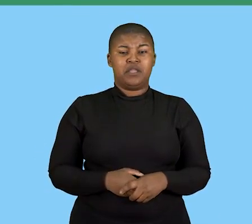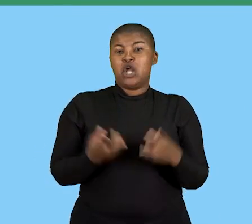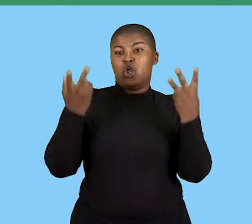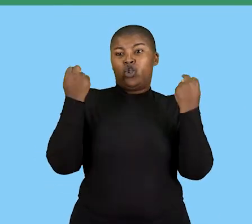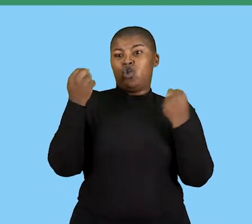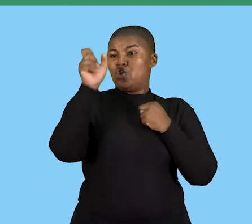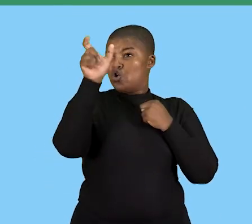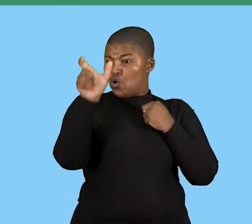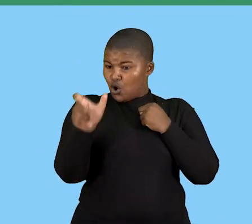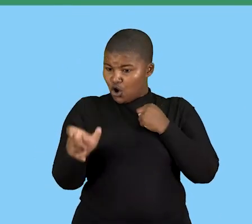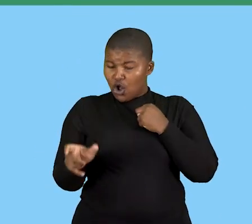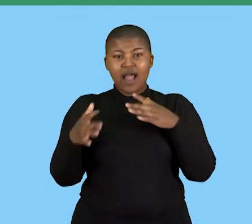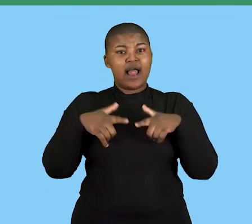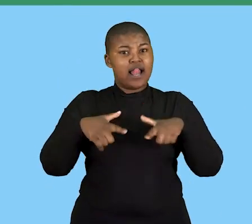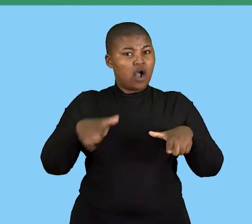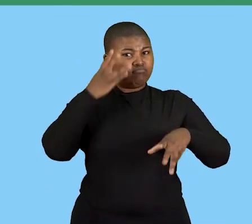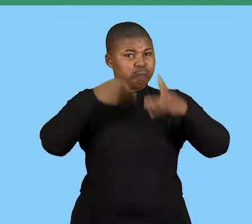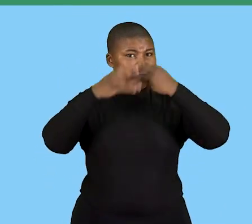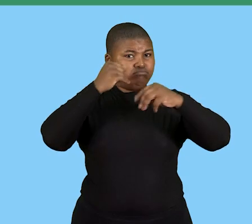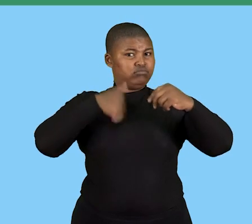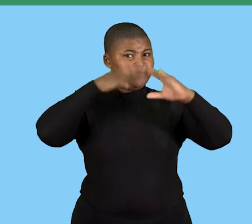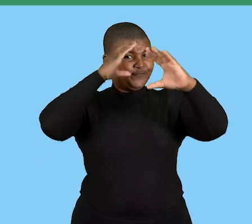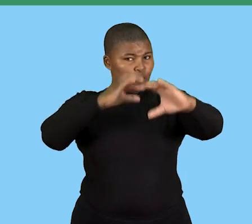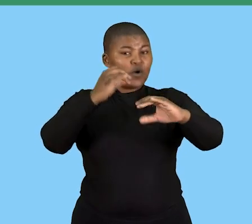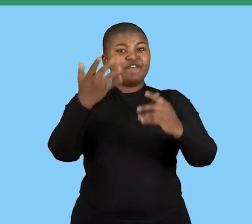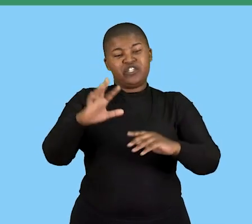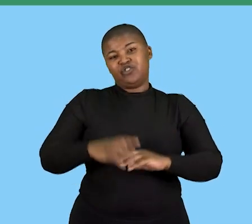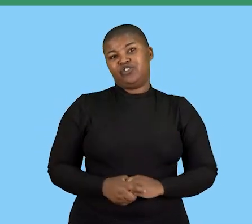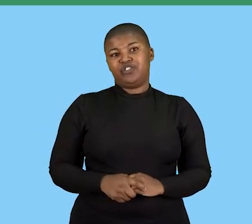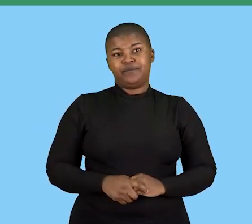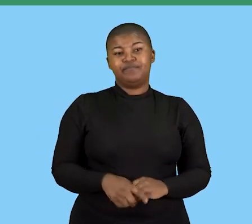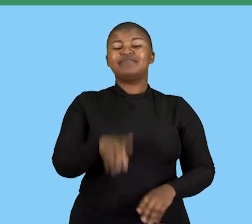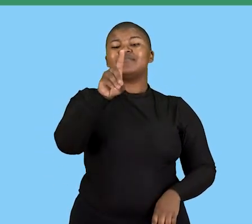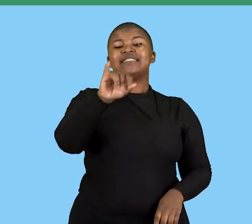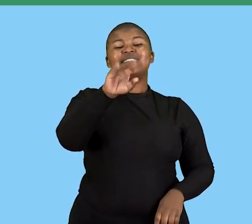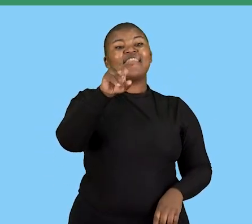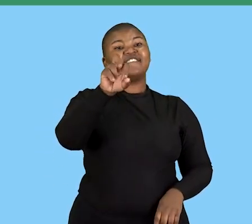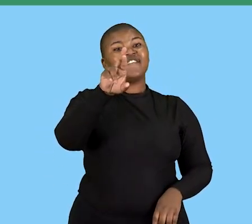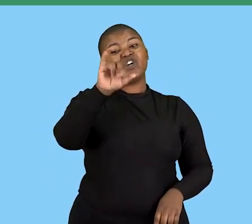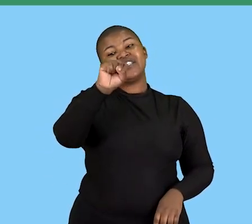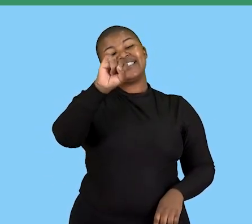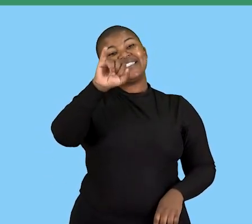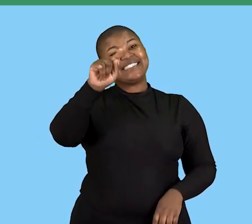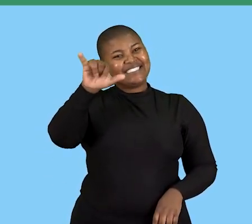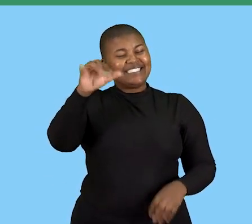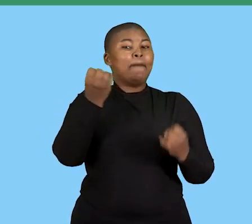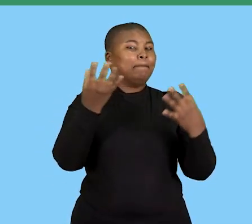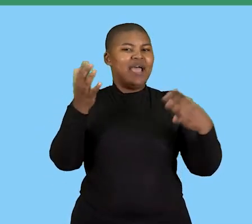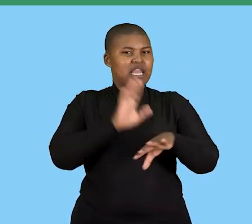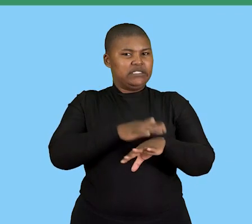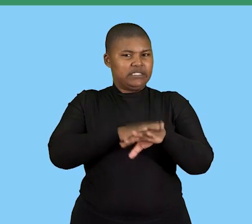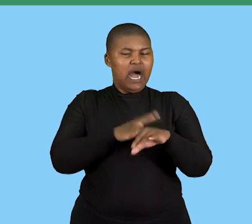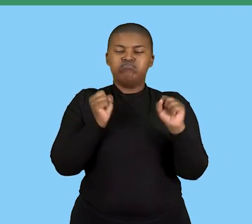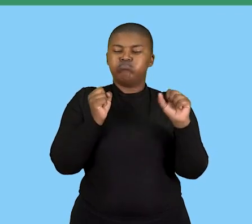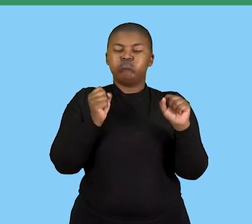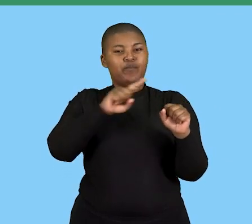the new words and languages that we were focusing on. The term that we used was diversity a lot because it means